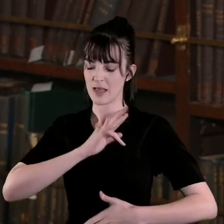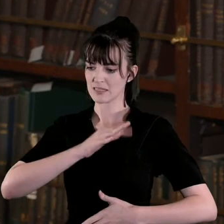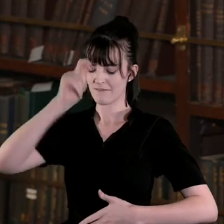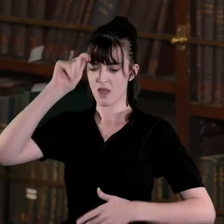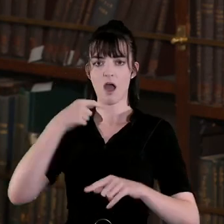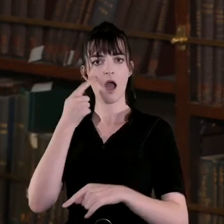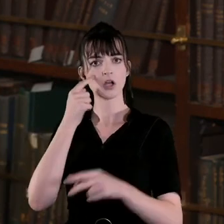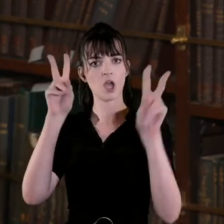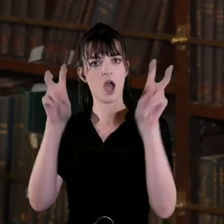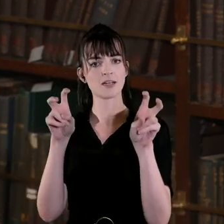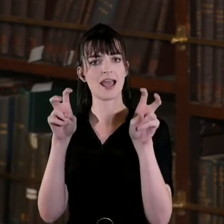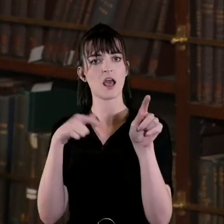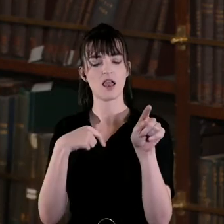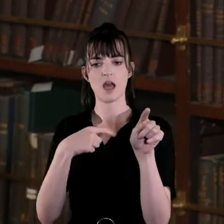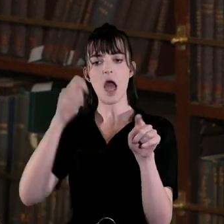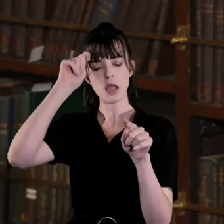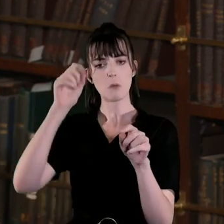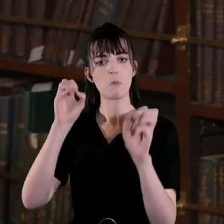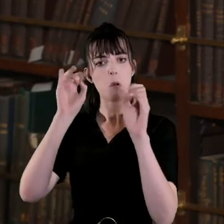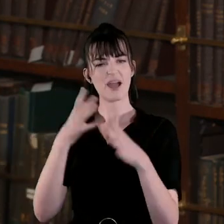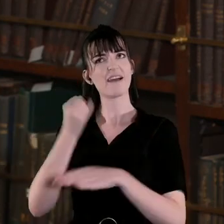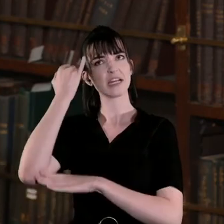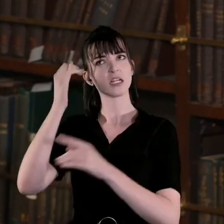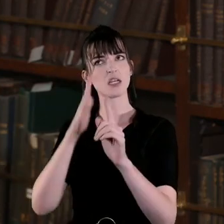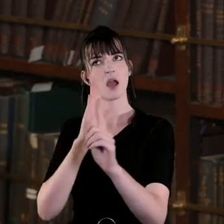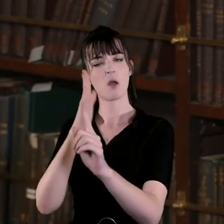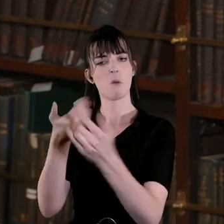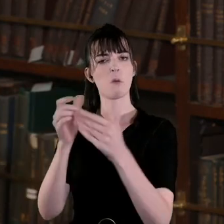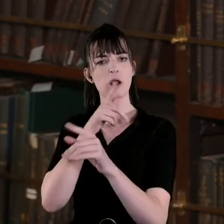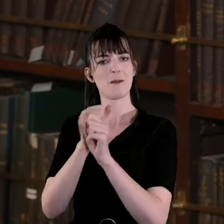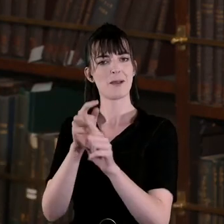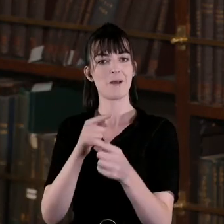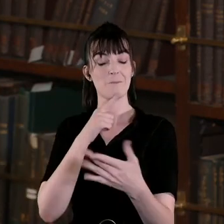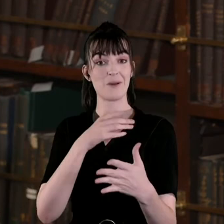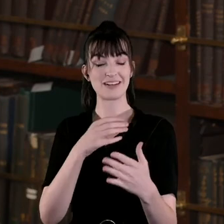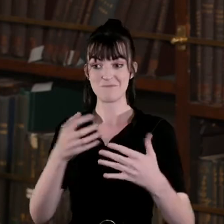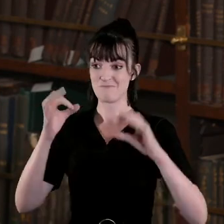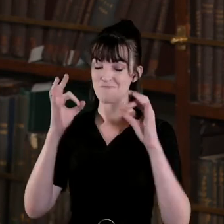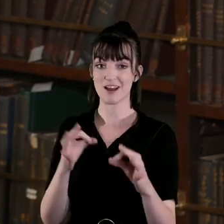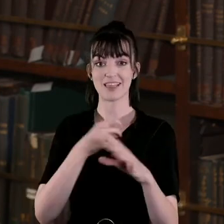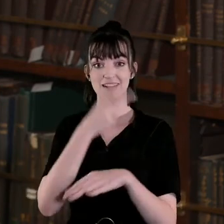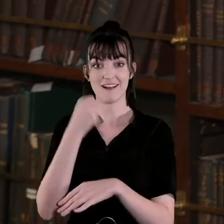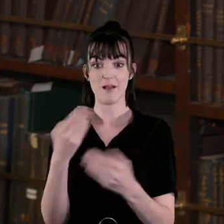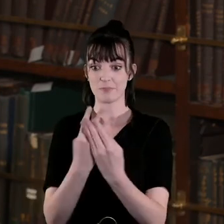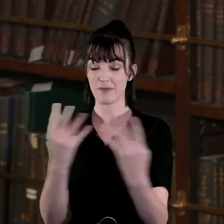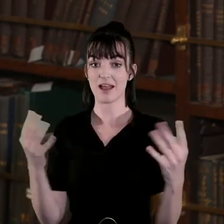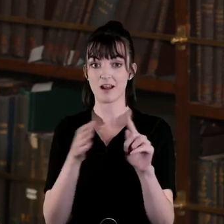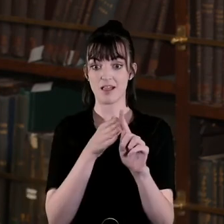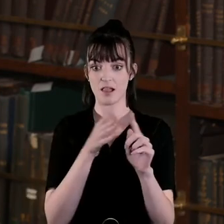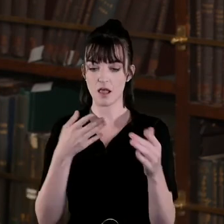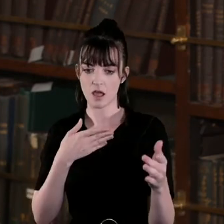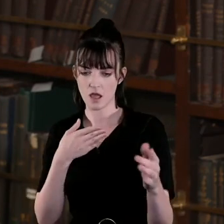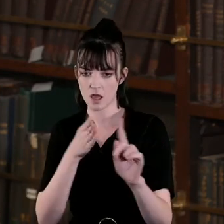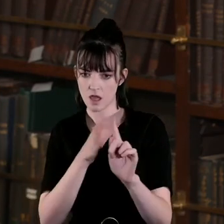the title that this was going to go in a particular direction and I think what was so brilliant about our panellists and the way they approached it